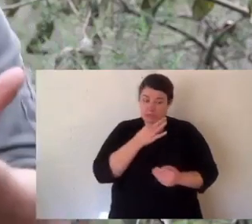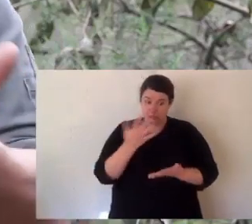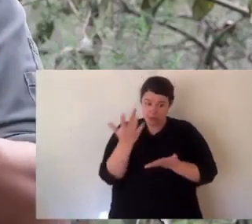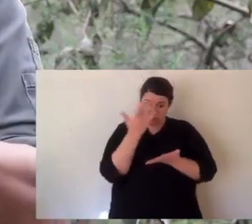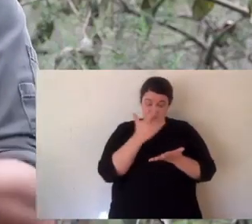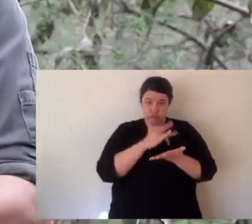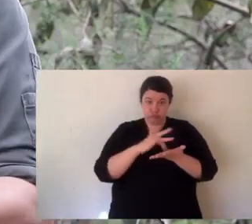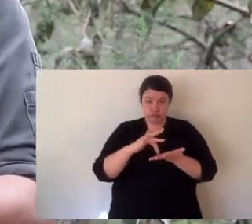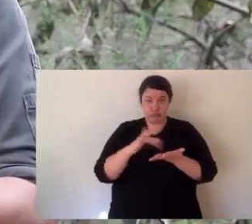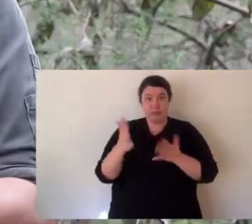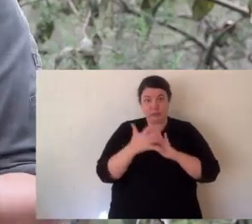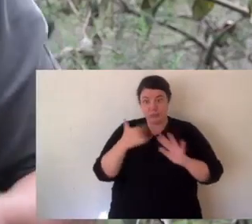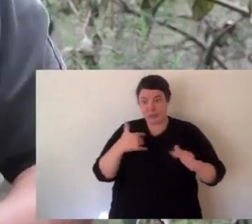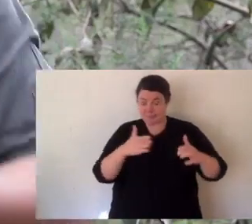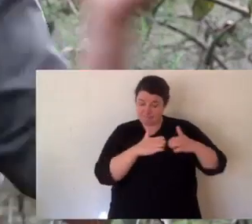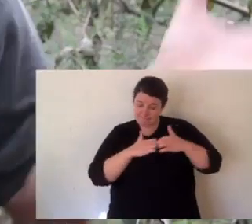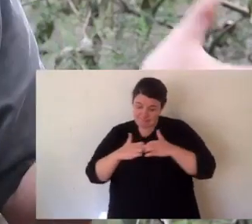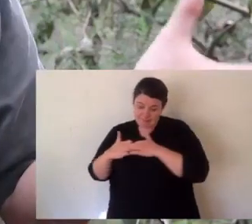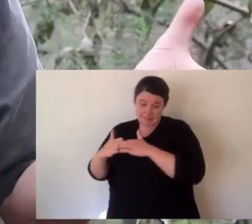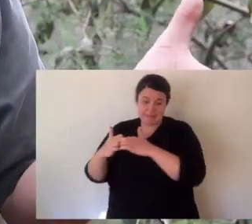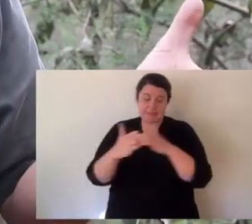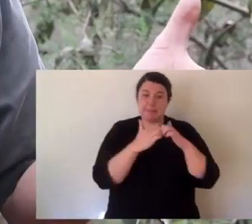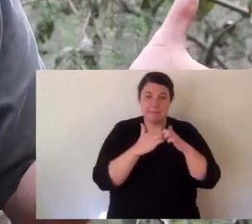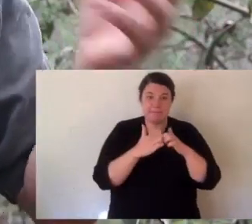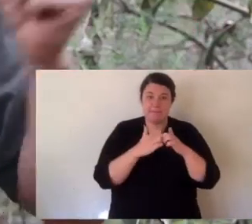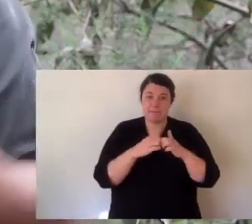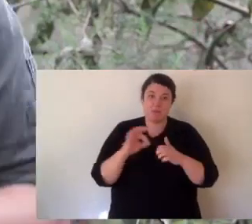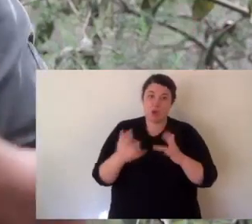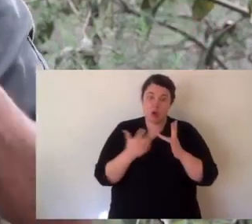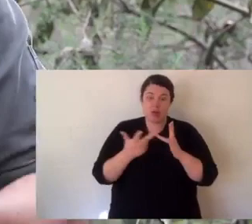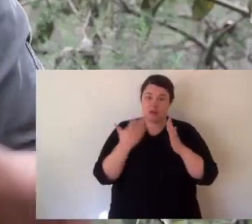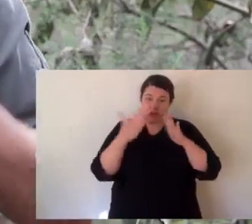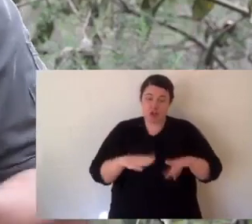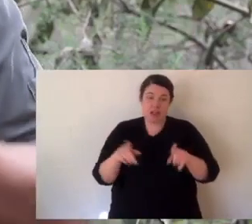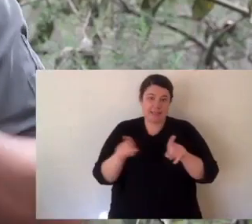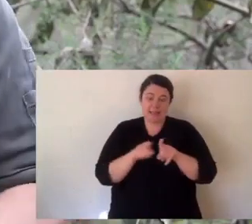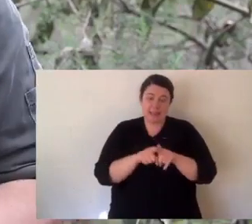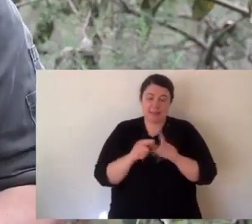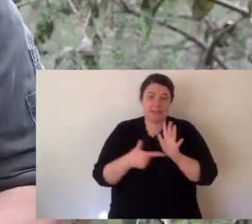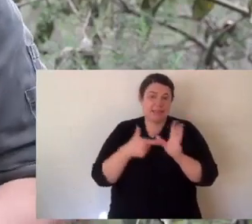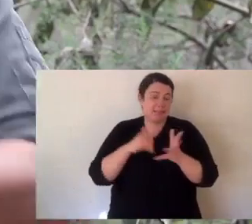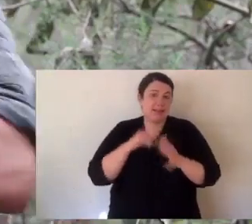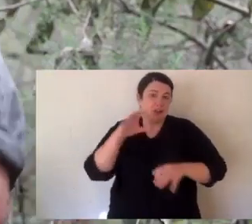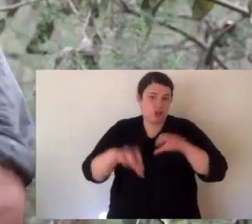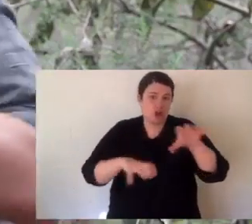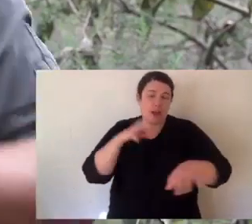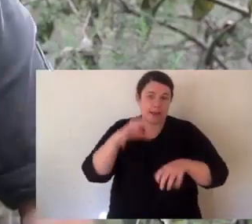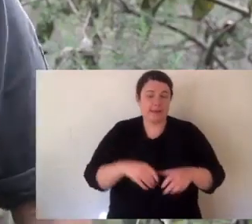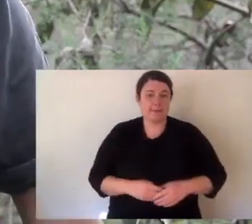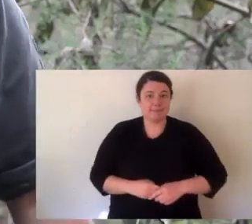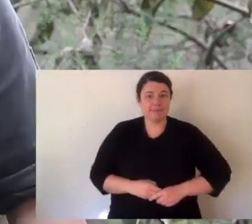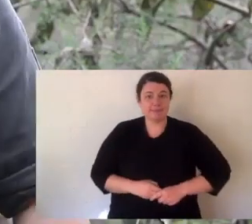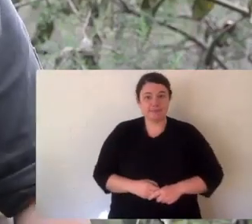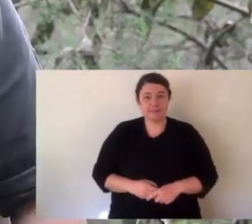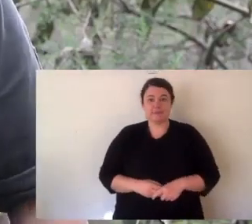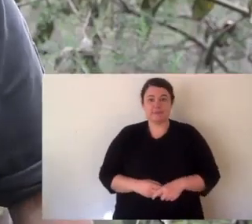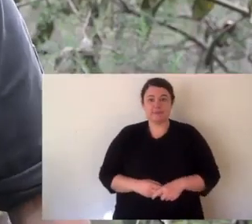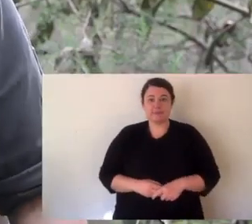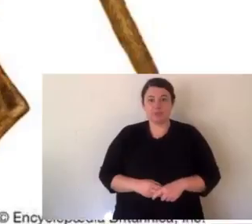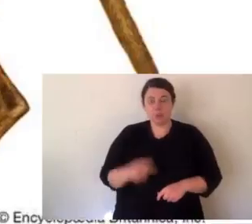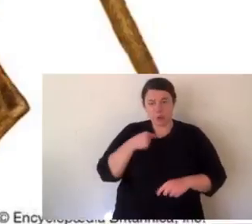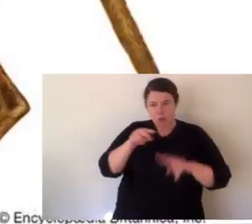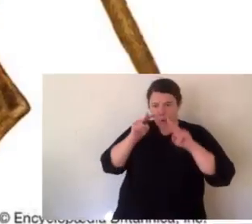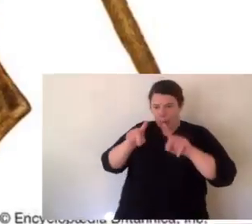western quoll, and the spotted tail quoll. They're all endangered. We all need to work together to make sure we don't end up with another thylacine.